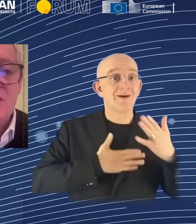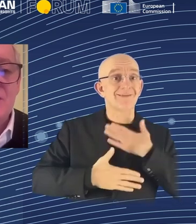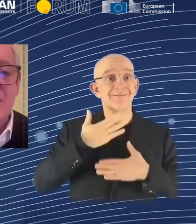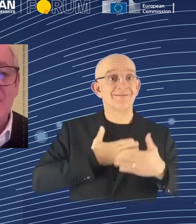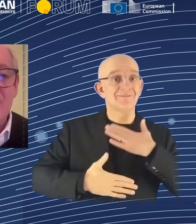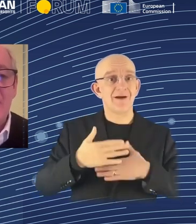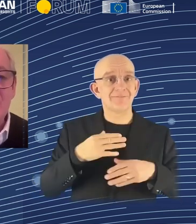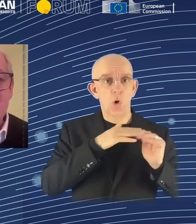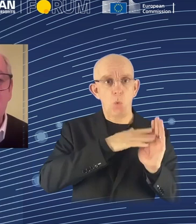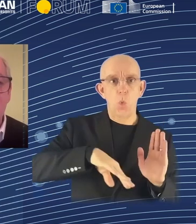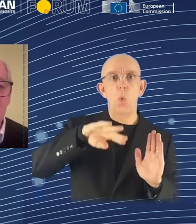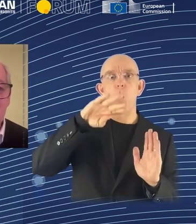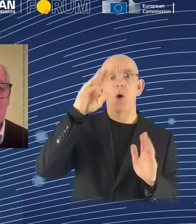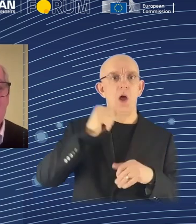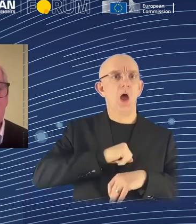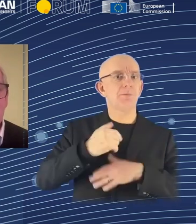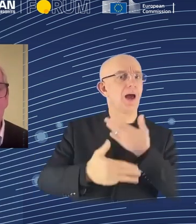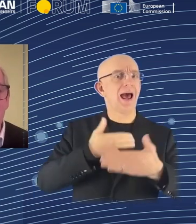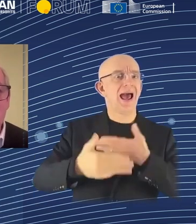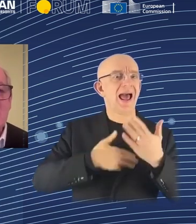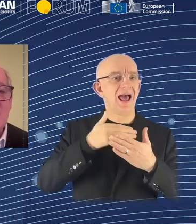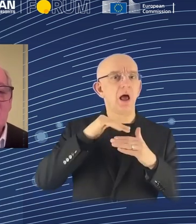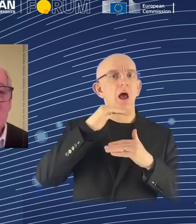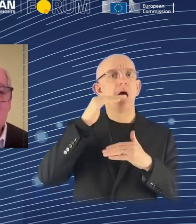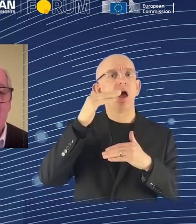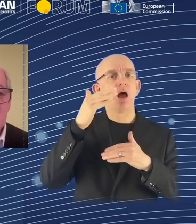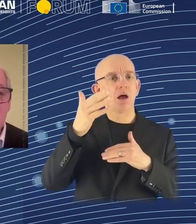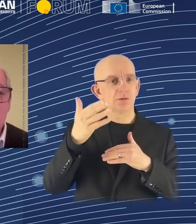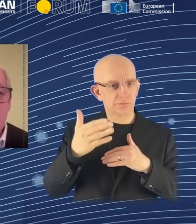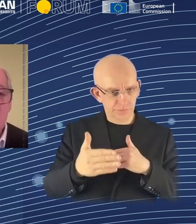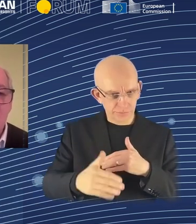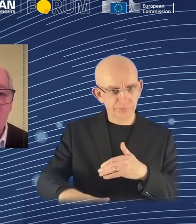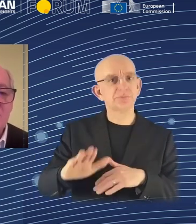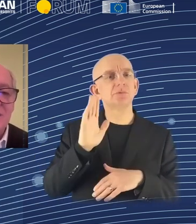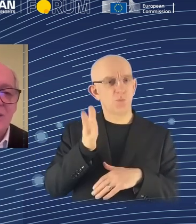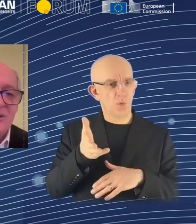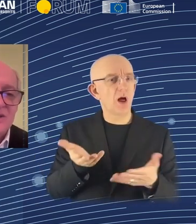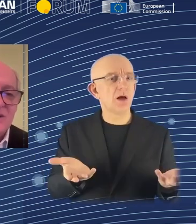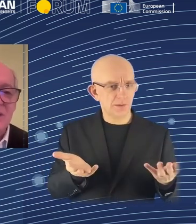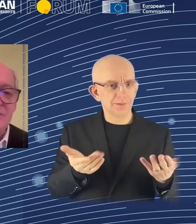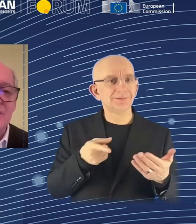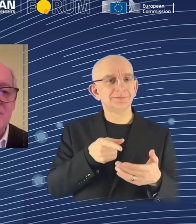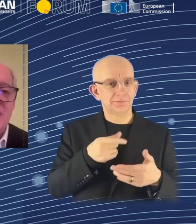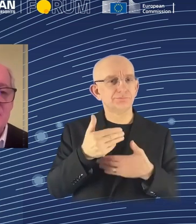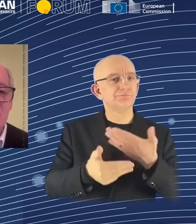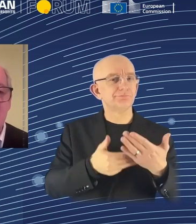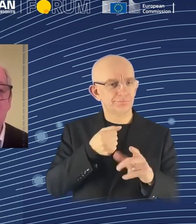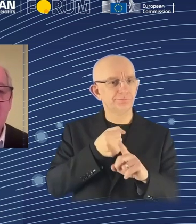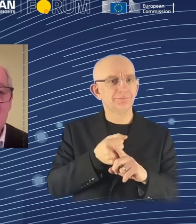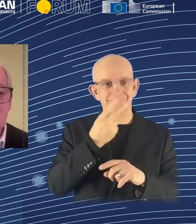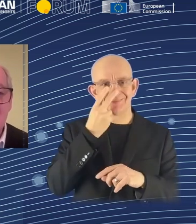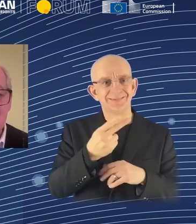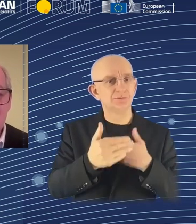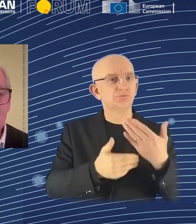automation can either increase employment or decrease employment. But it depends on where you are along this curve of satisfying